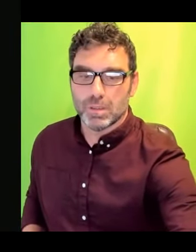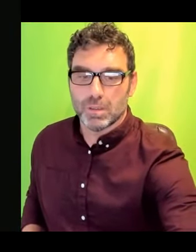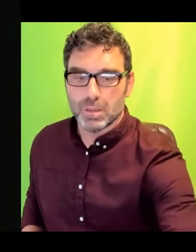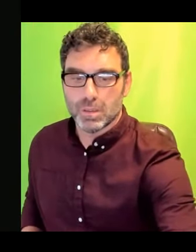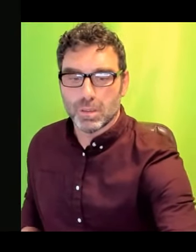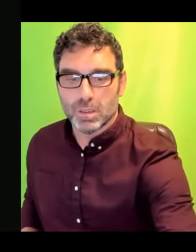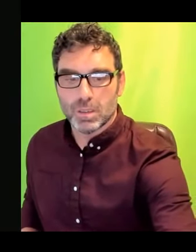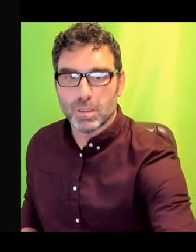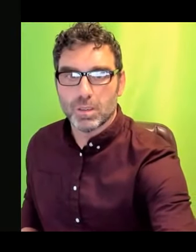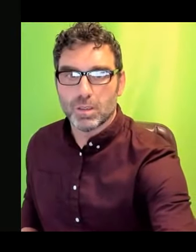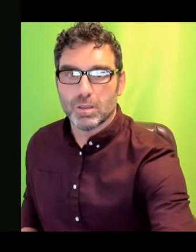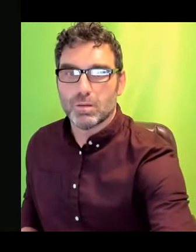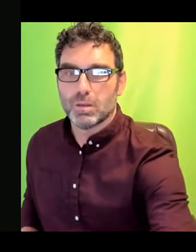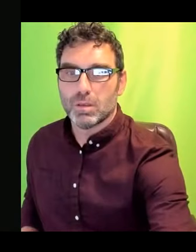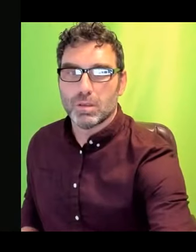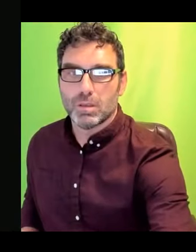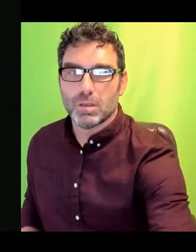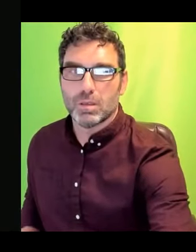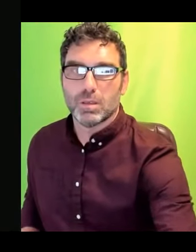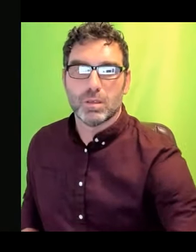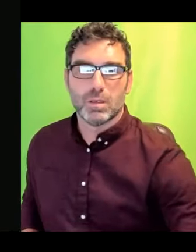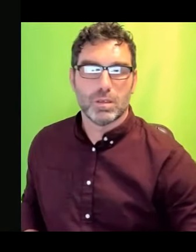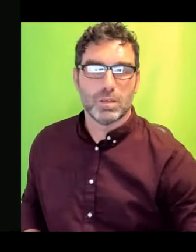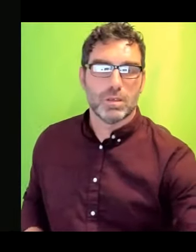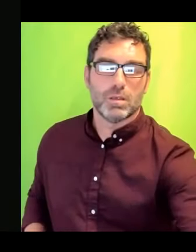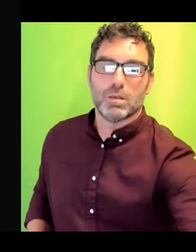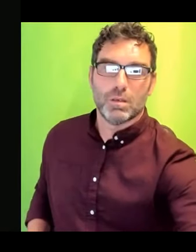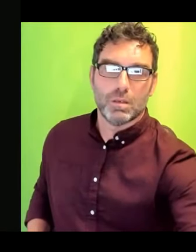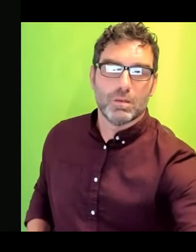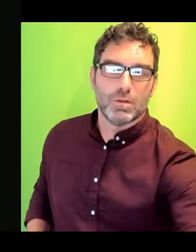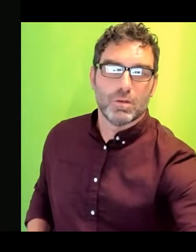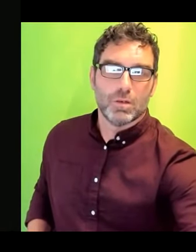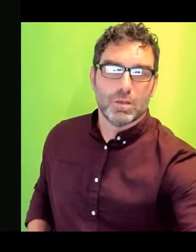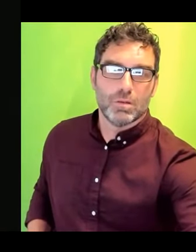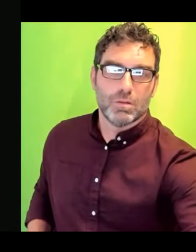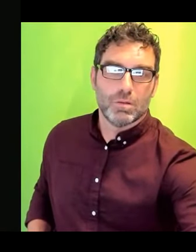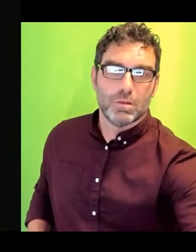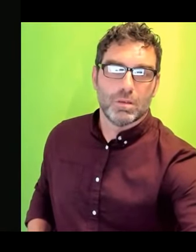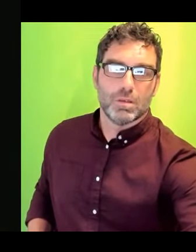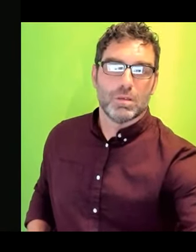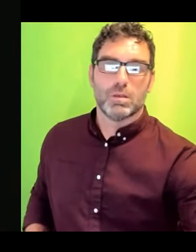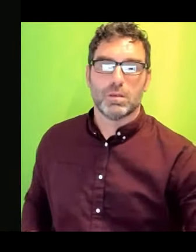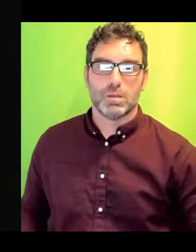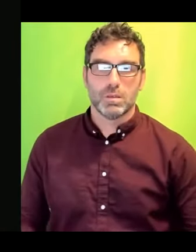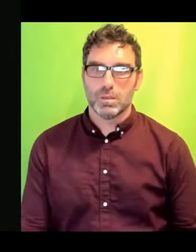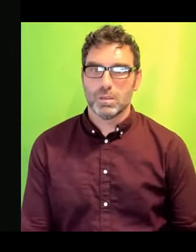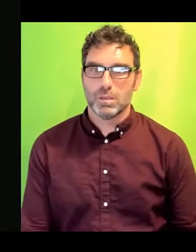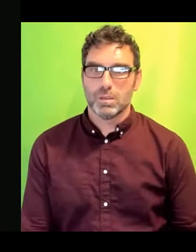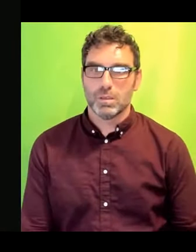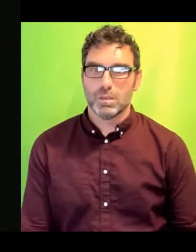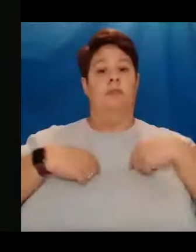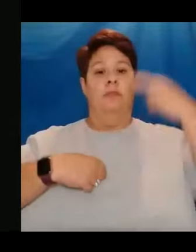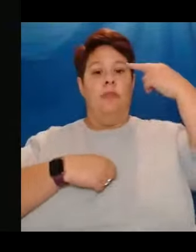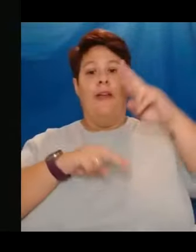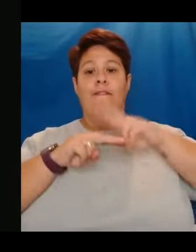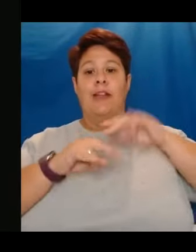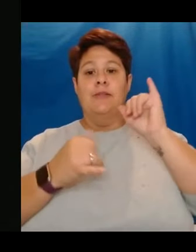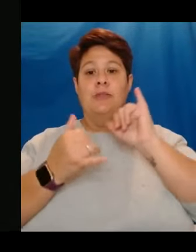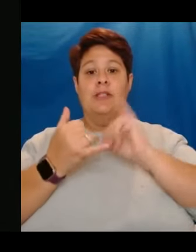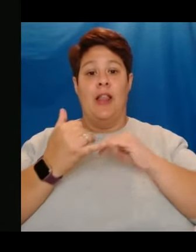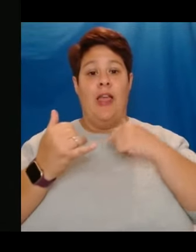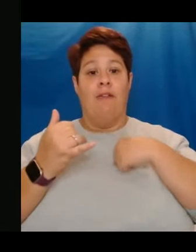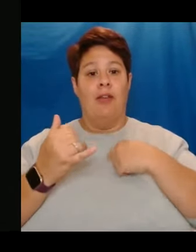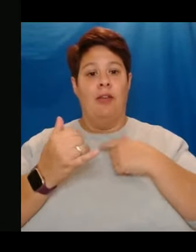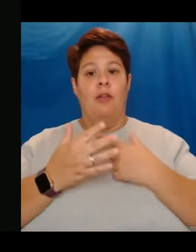into senior positions, I've become more vocal about changing the TV landscape in terms of opportunities for everyone. I